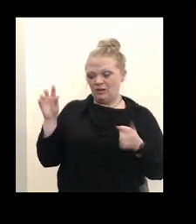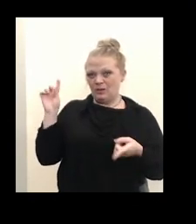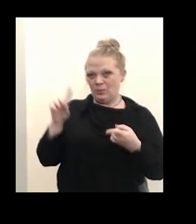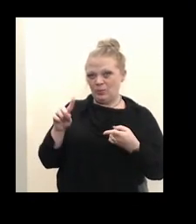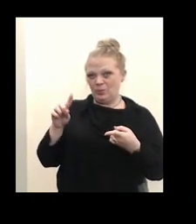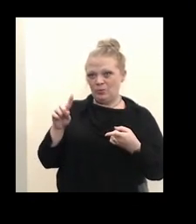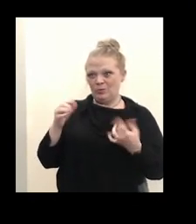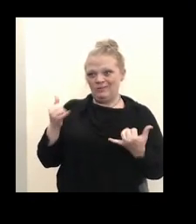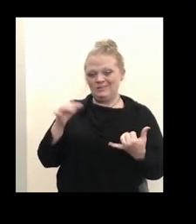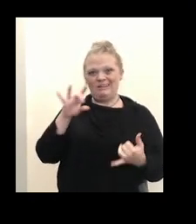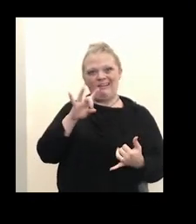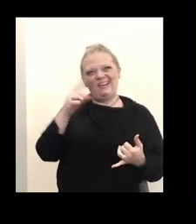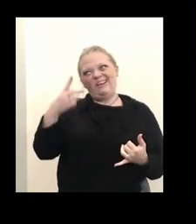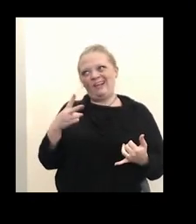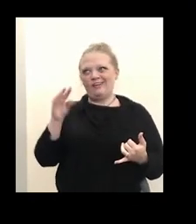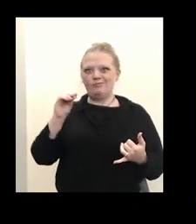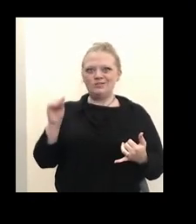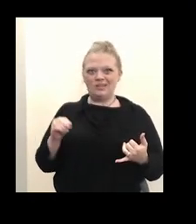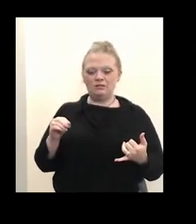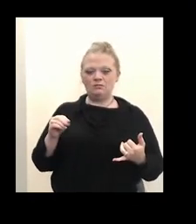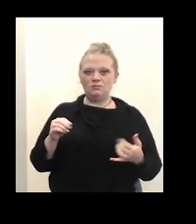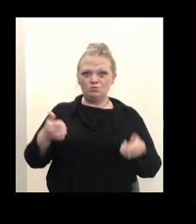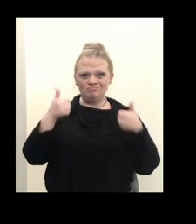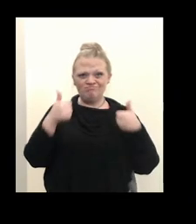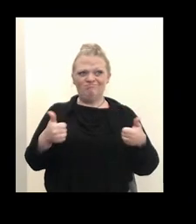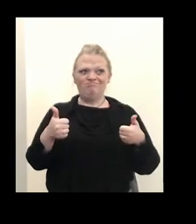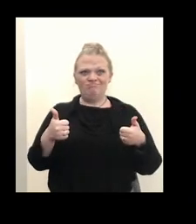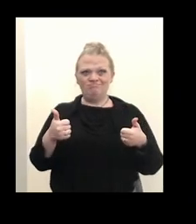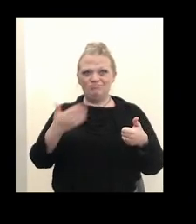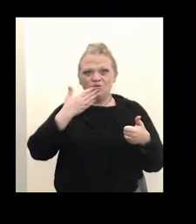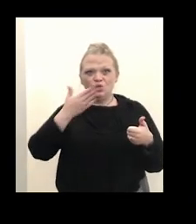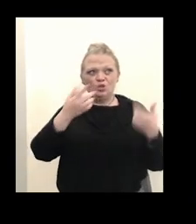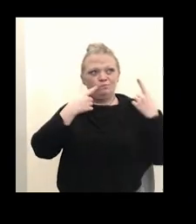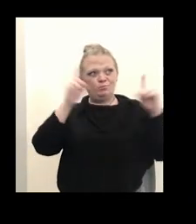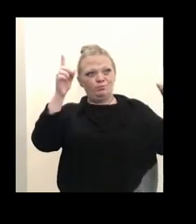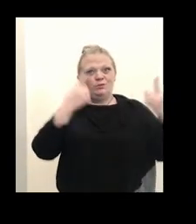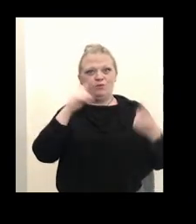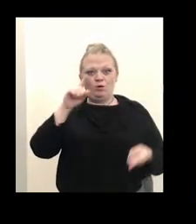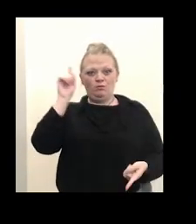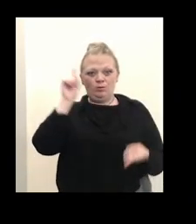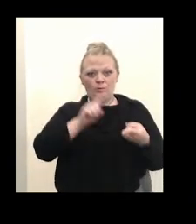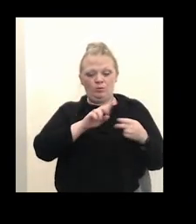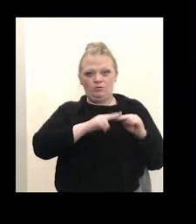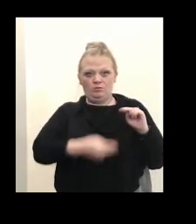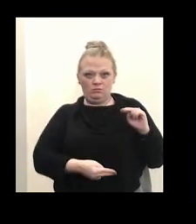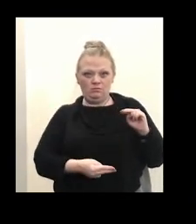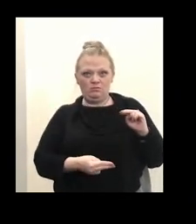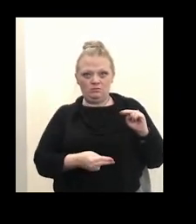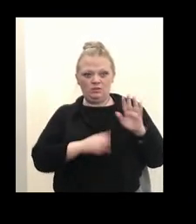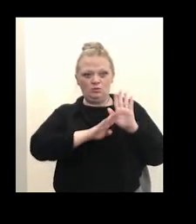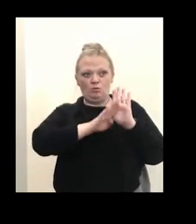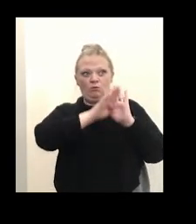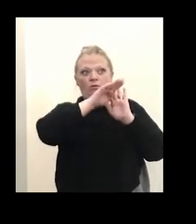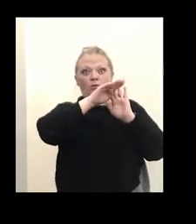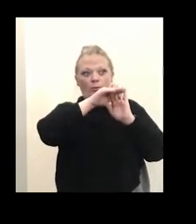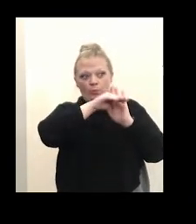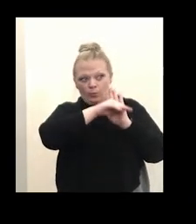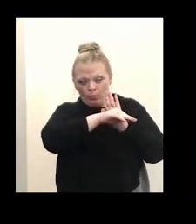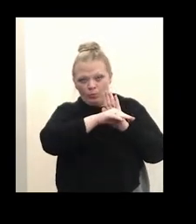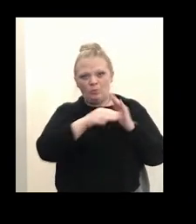we are seeing good results in regards to its decreasing. There are still lots of new cases on a daily basis,